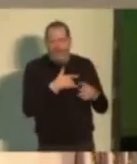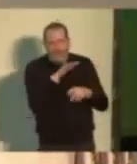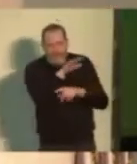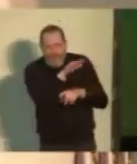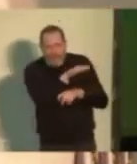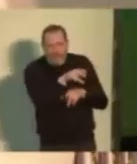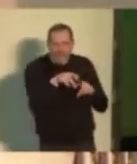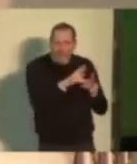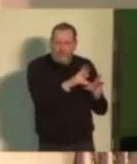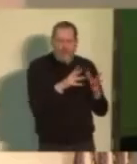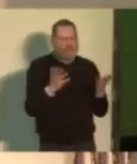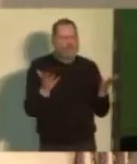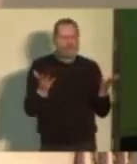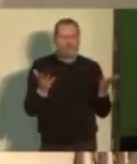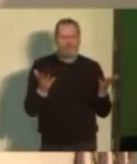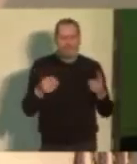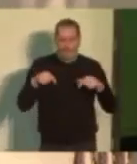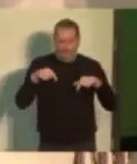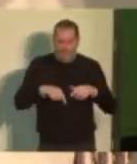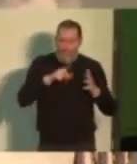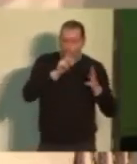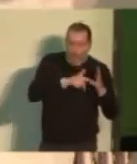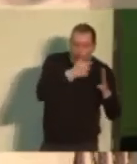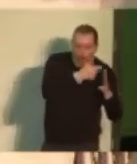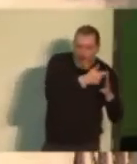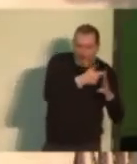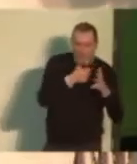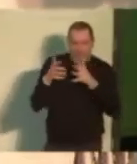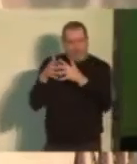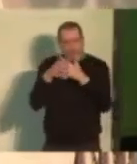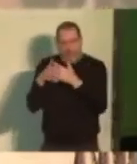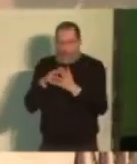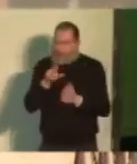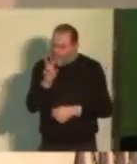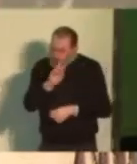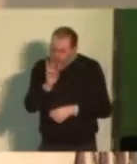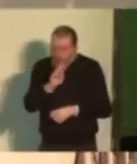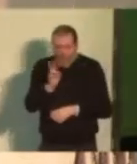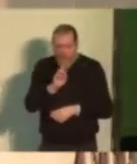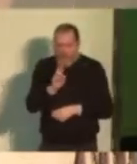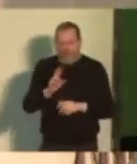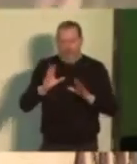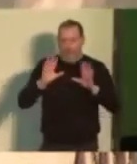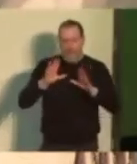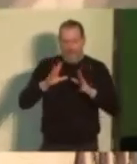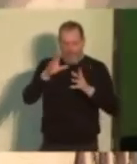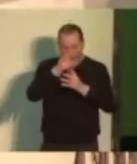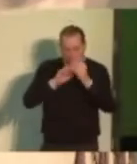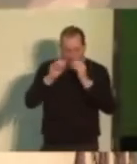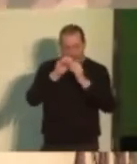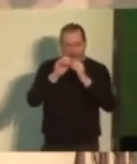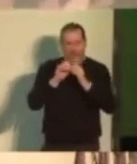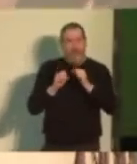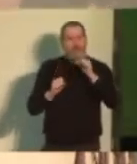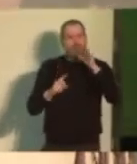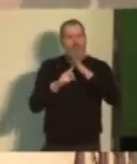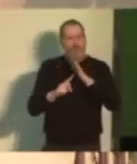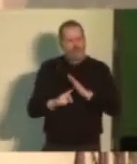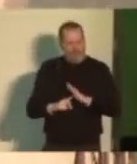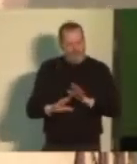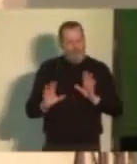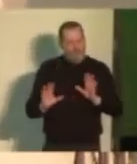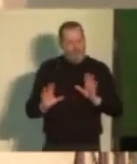In the UK and in the United States, we have got to get our priorities right. And that means